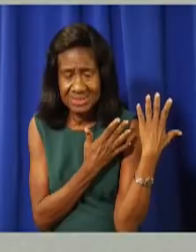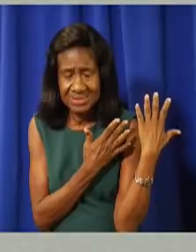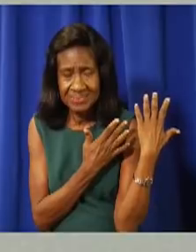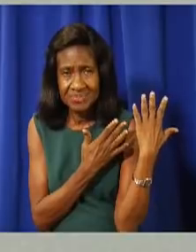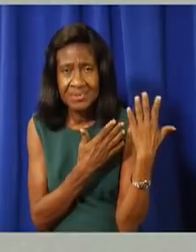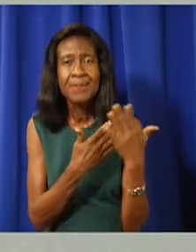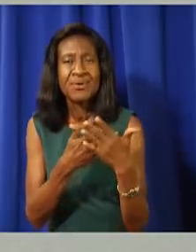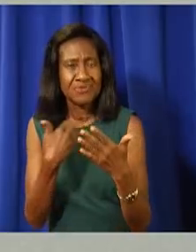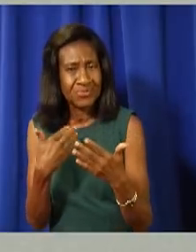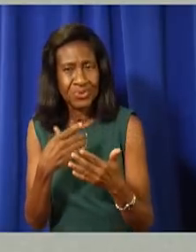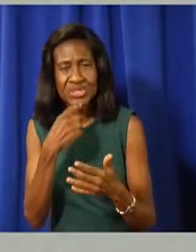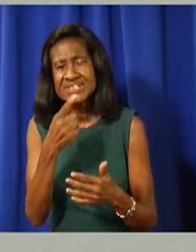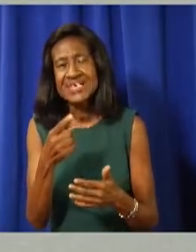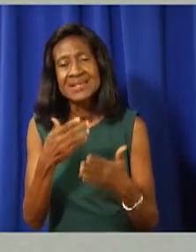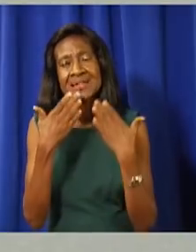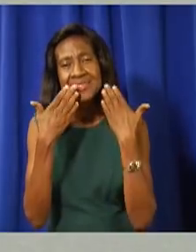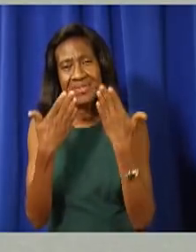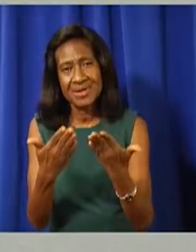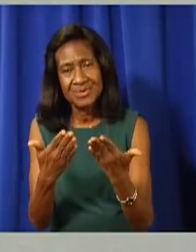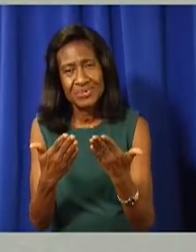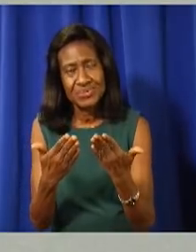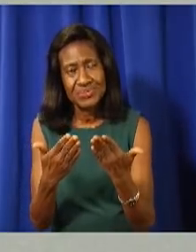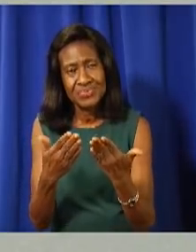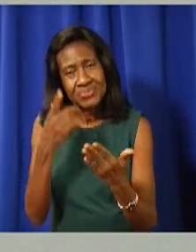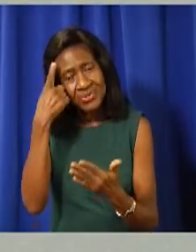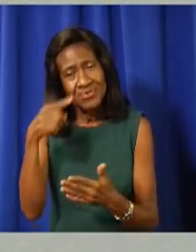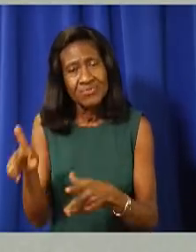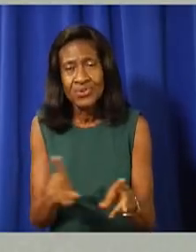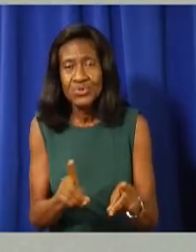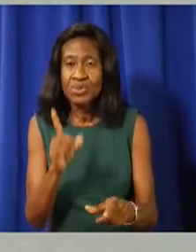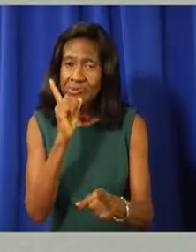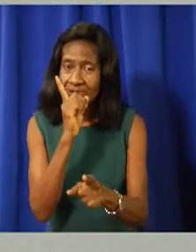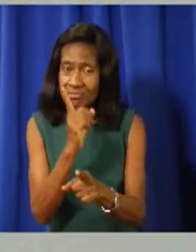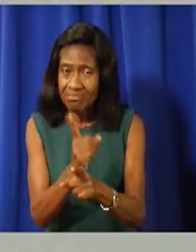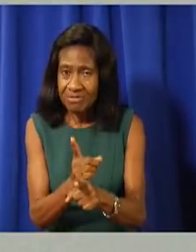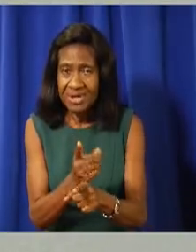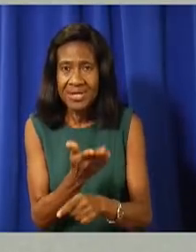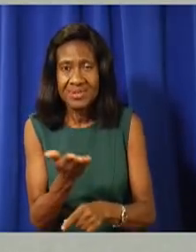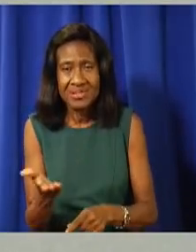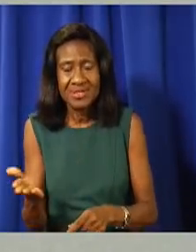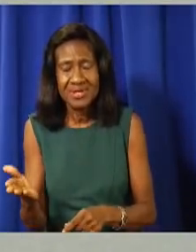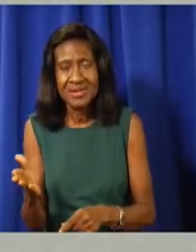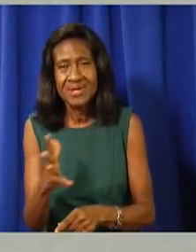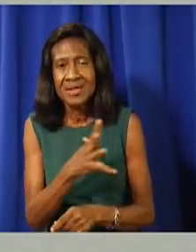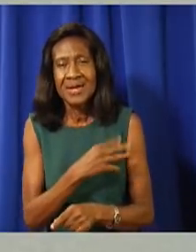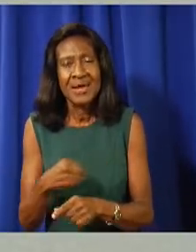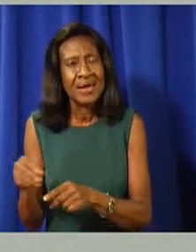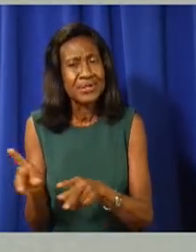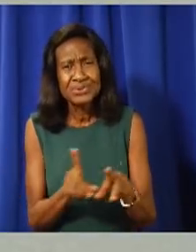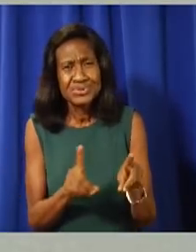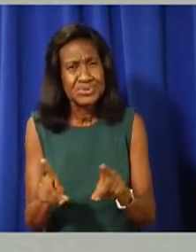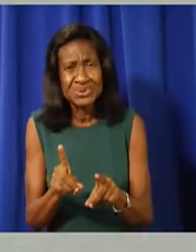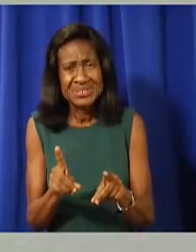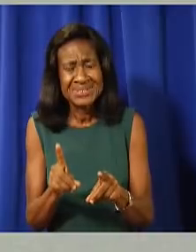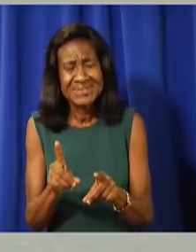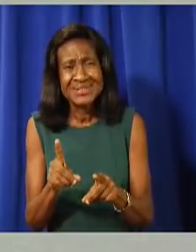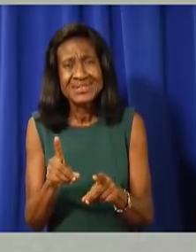Thank you once again for doing the right thing and stepping up and blazing the path for the rest of us.